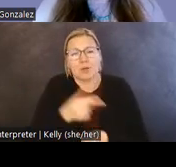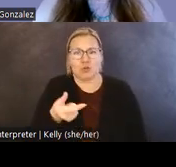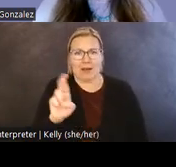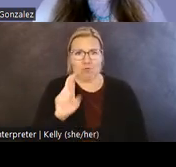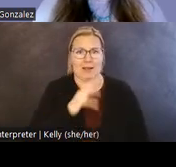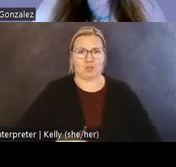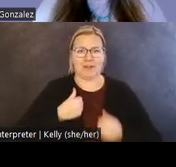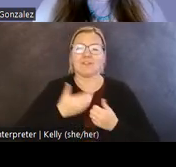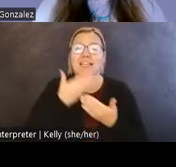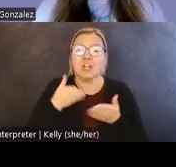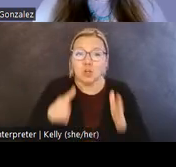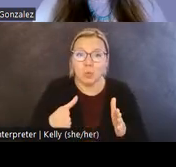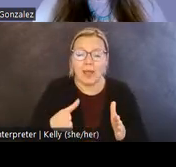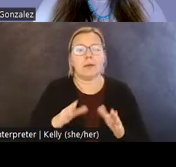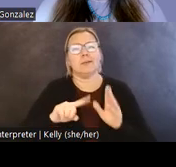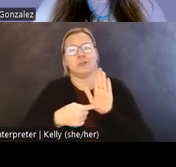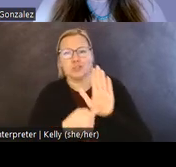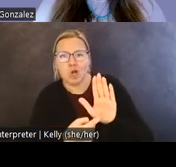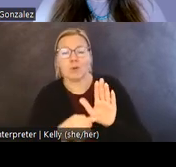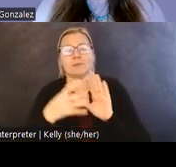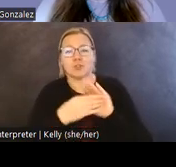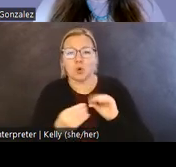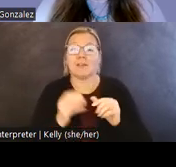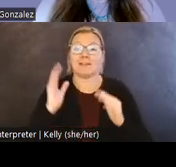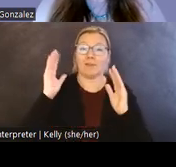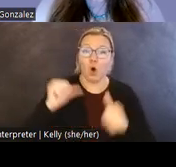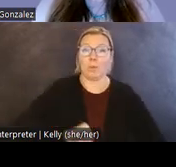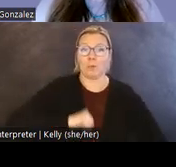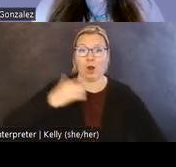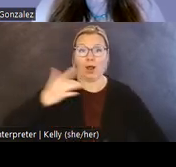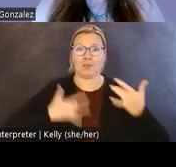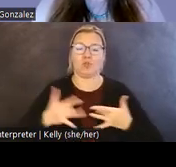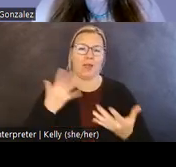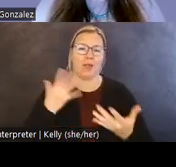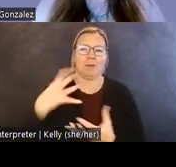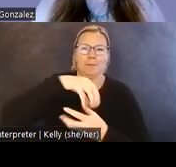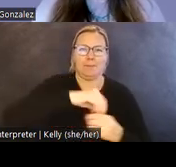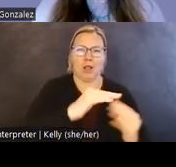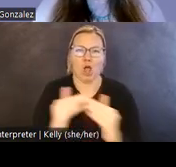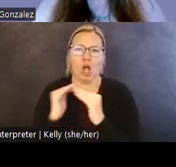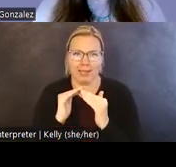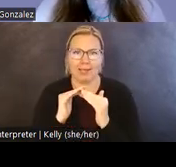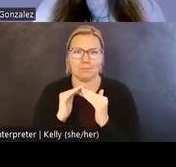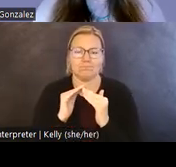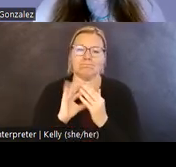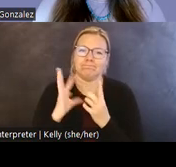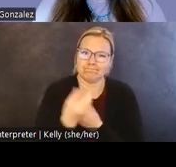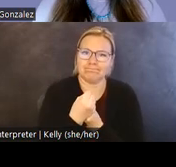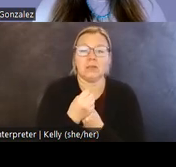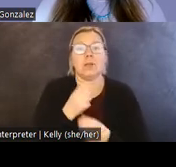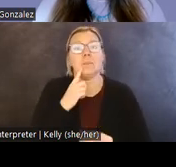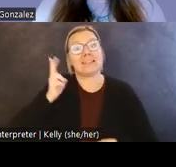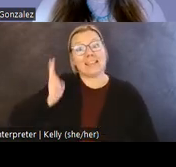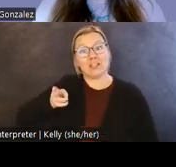by centering stories of hope, pride, joy, and belonging. Because the history of the Grand Ronde Reservation